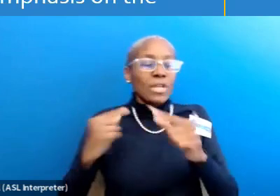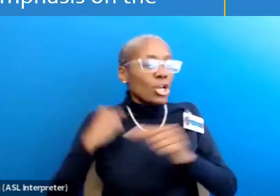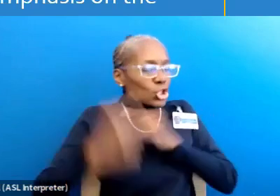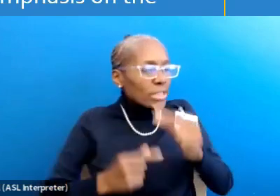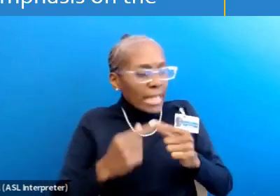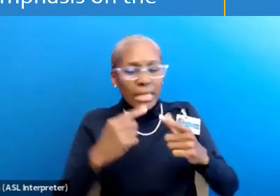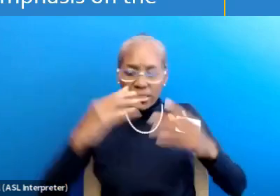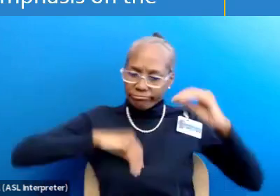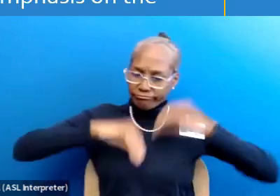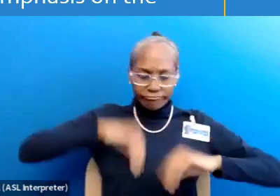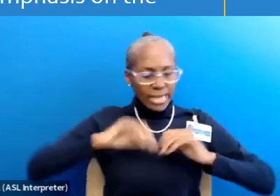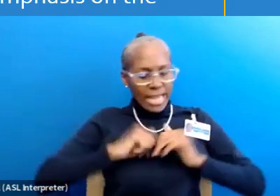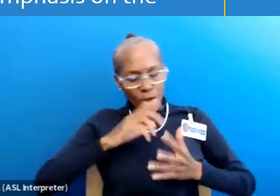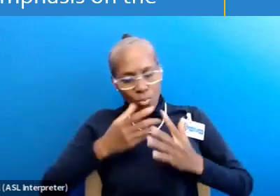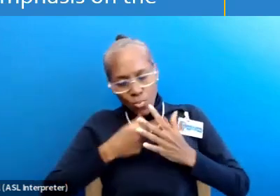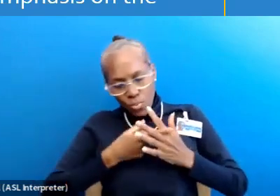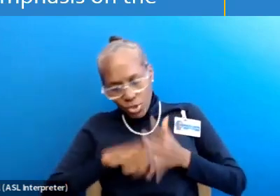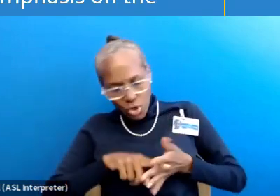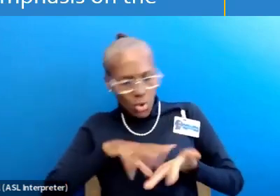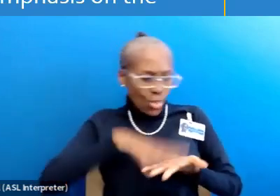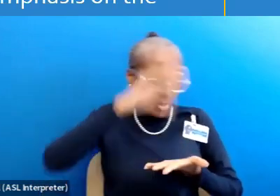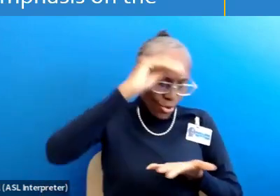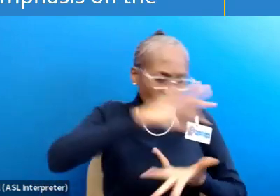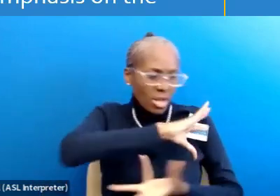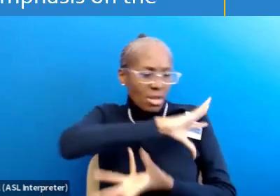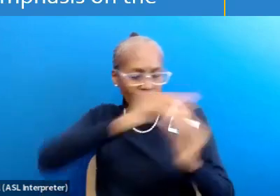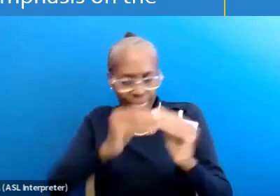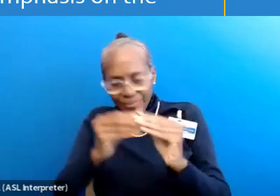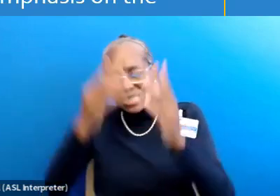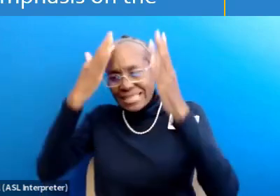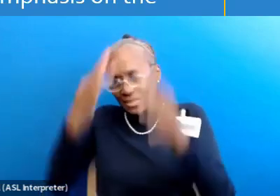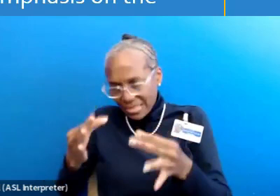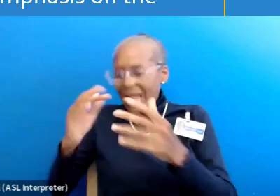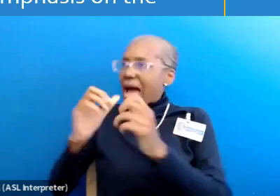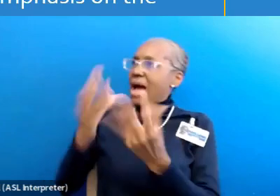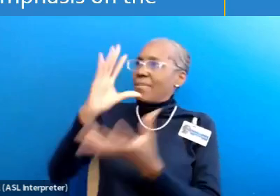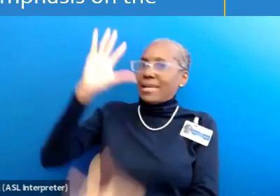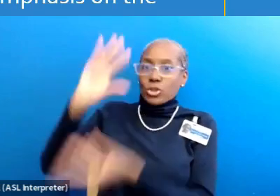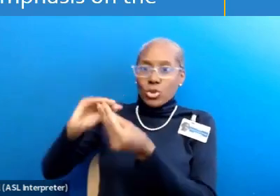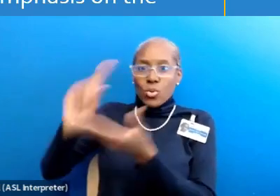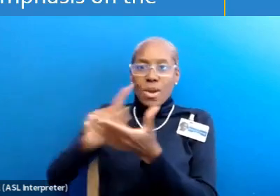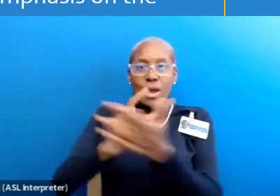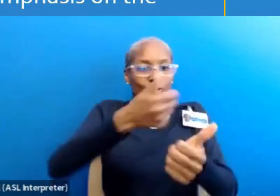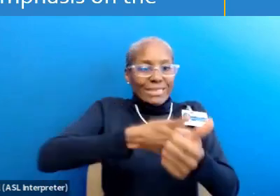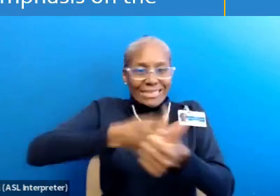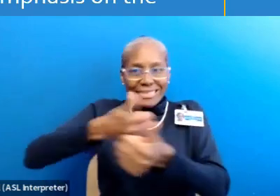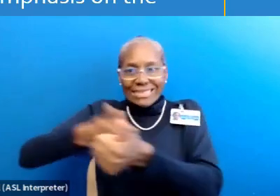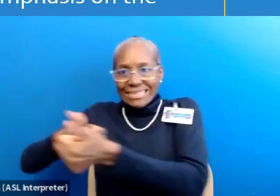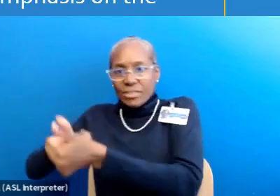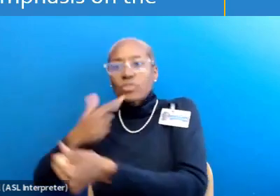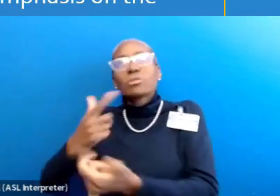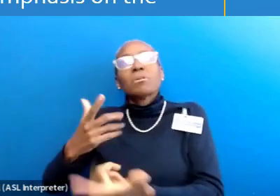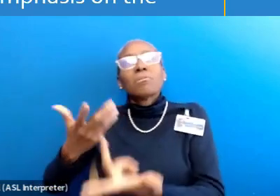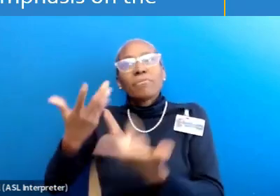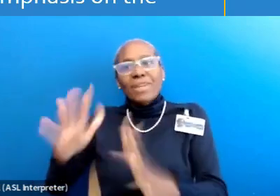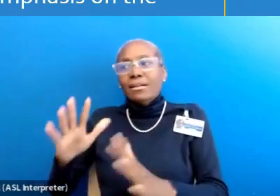we start, and how we learn, these things all combine to determine how many hours it will actually take for each one of us individually to master